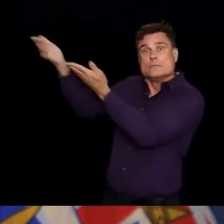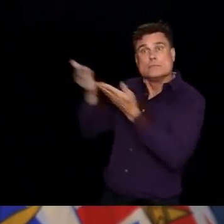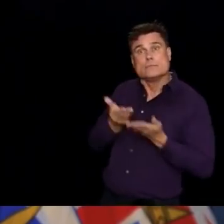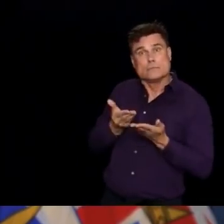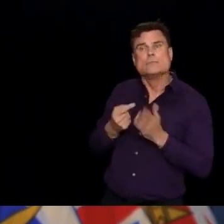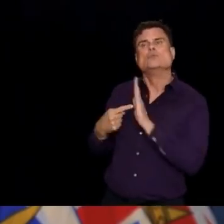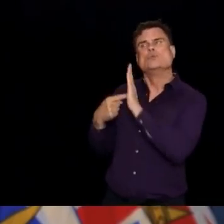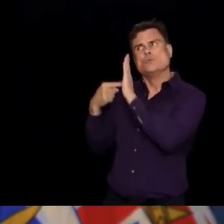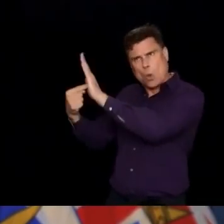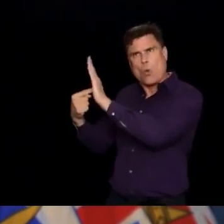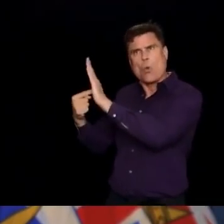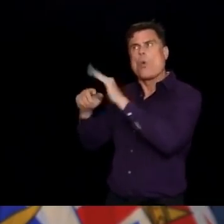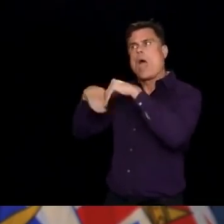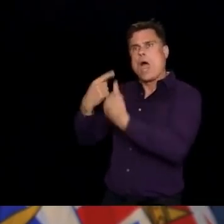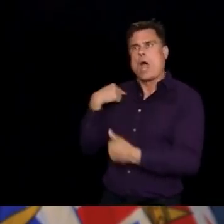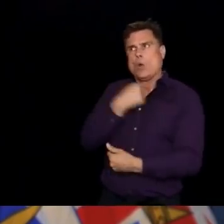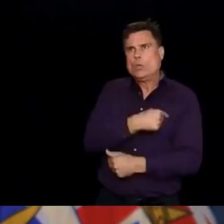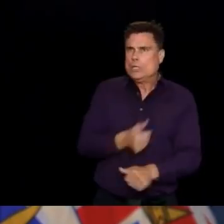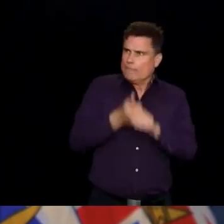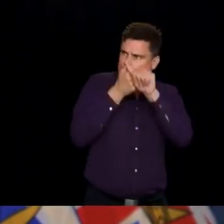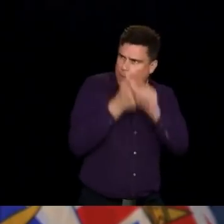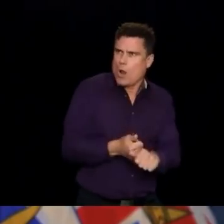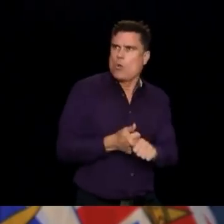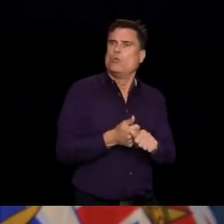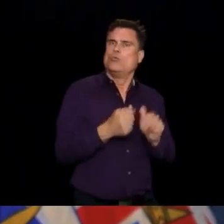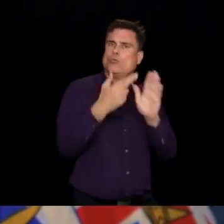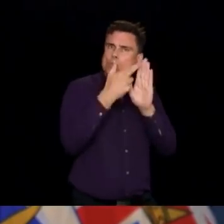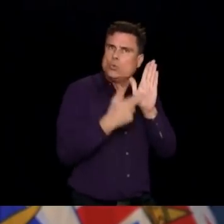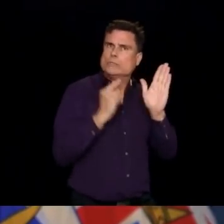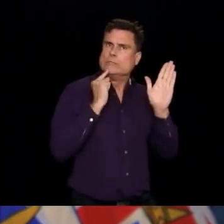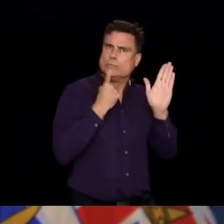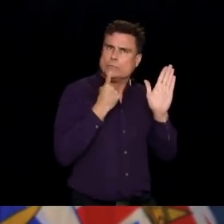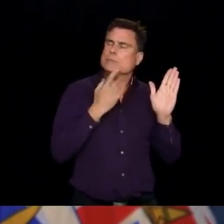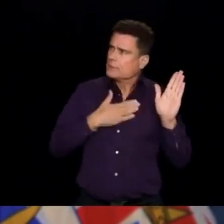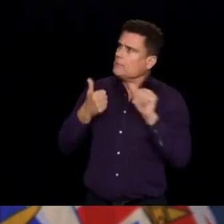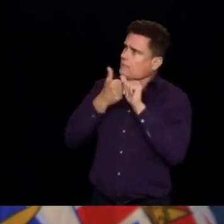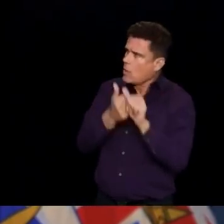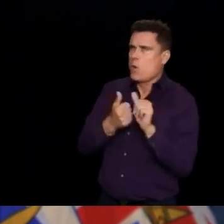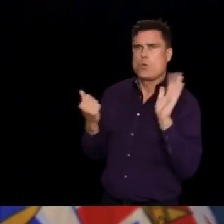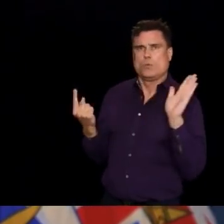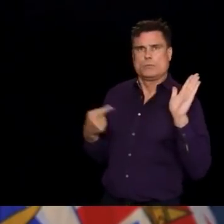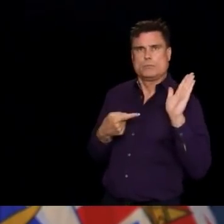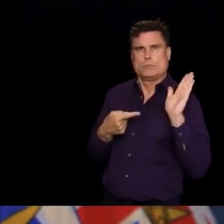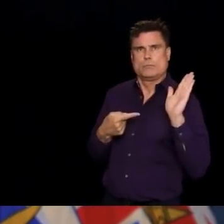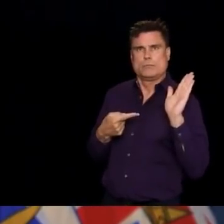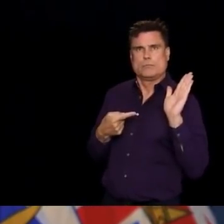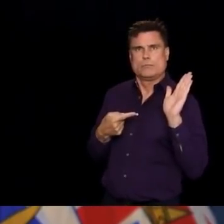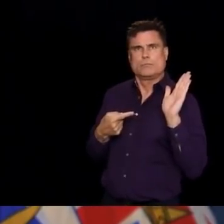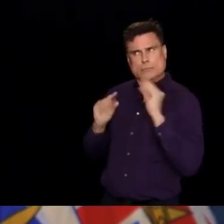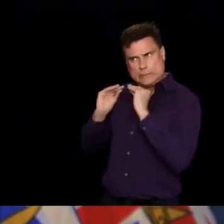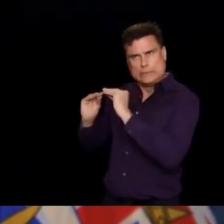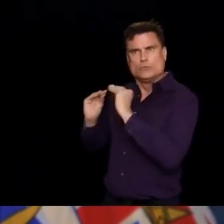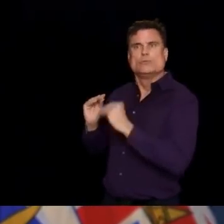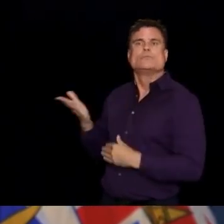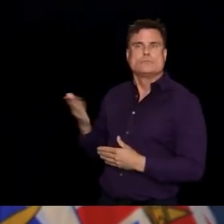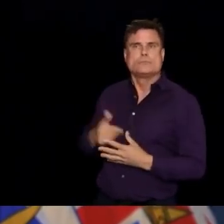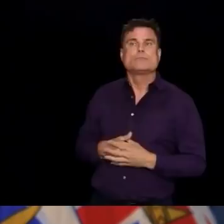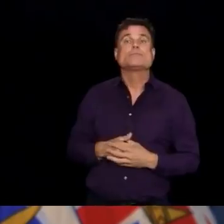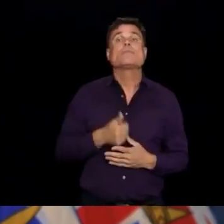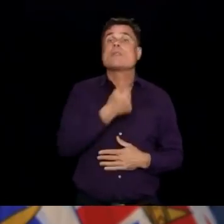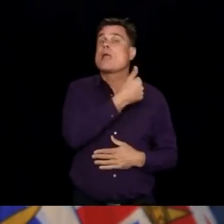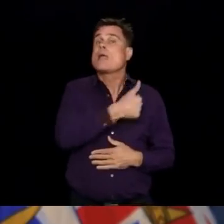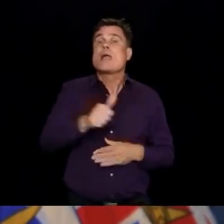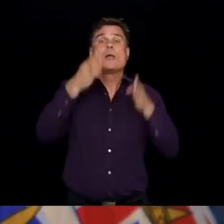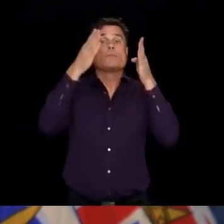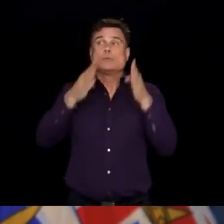Anyone who is new to British Columbia from elsewhere in Canada, whether they are coming for work or on vacation, needs to understand that here in